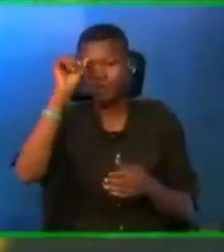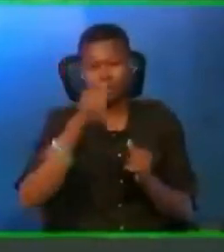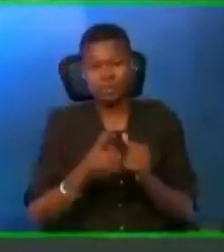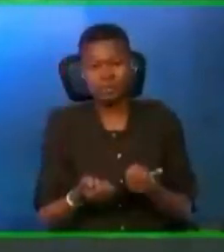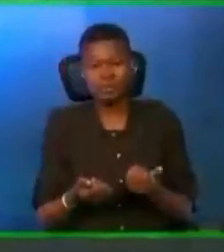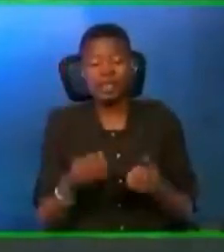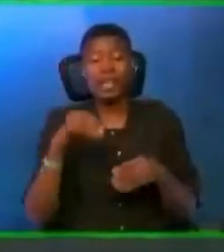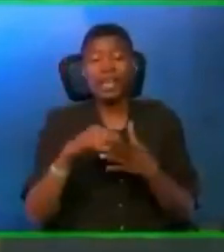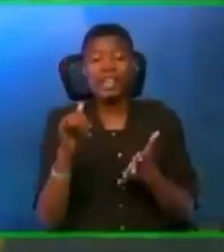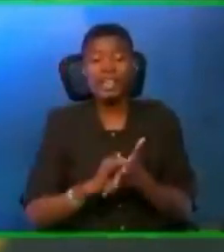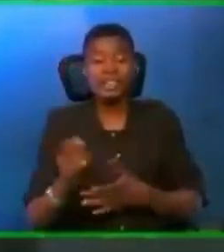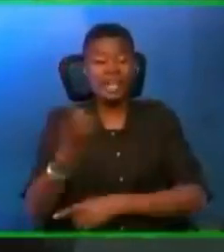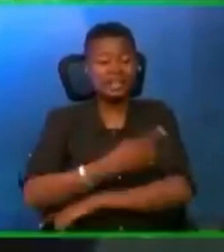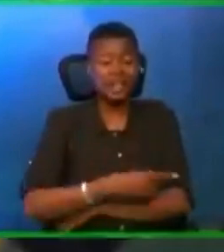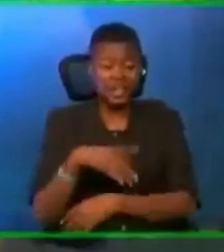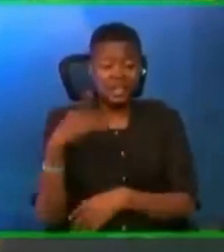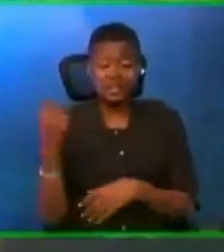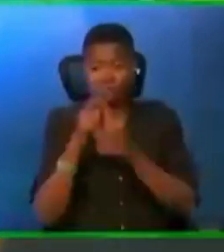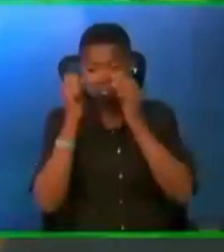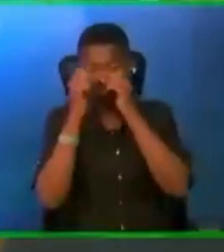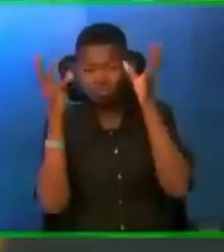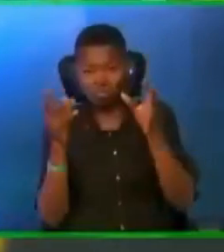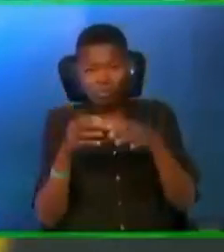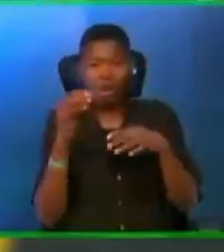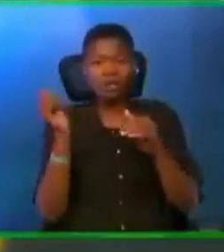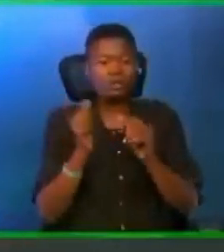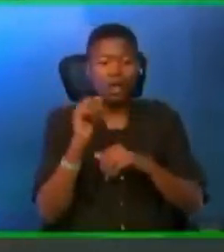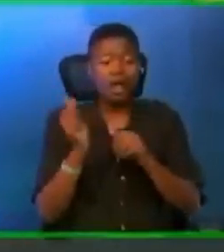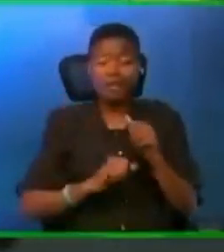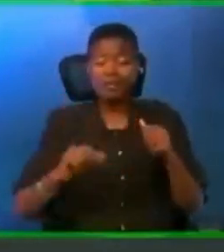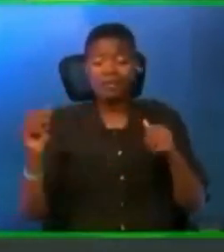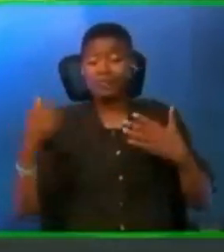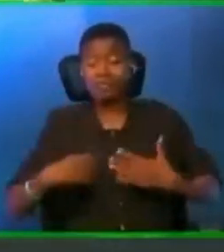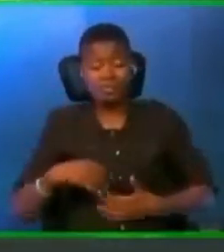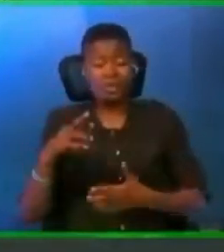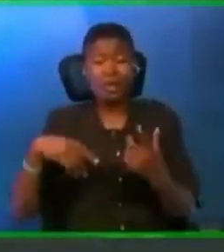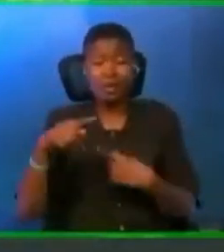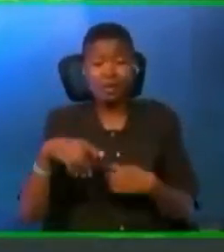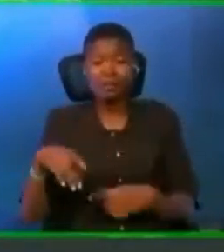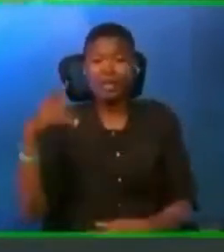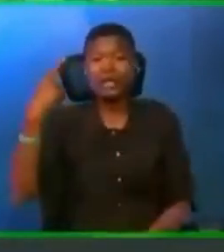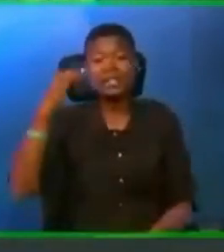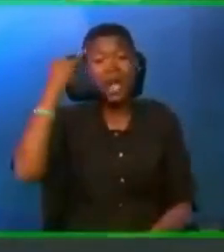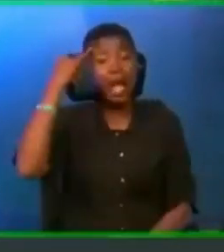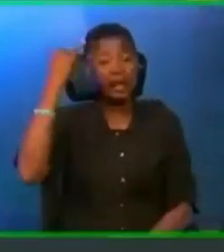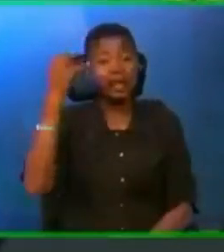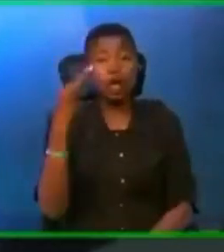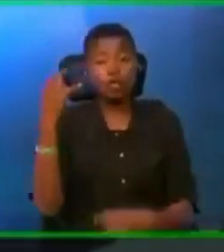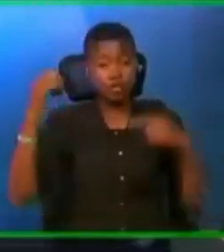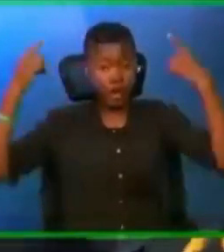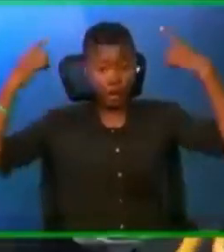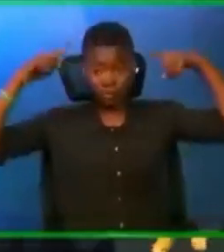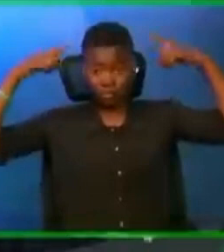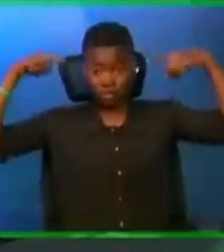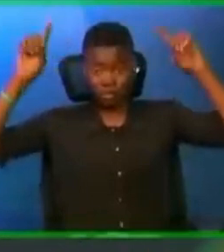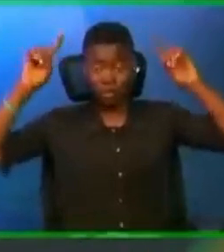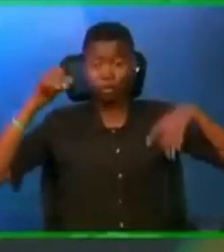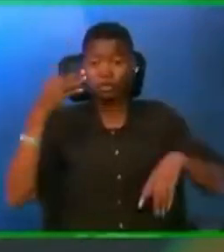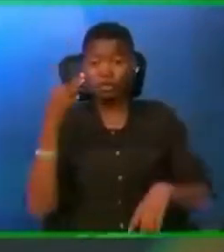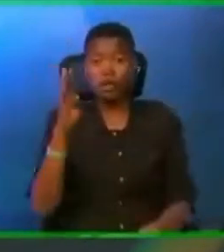In that day, the sisters, child, the kids, because the idea of the prosperity of Babylon was tied to